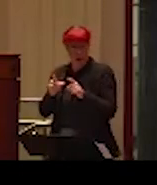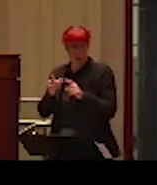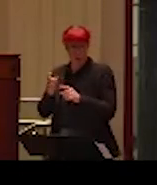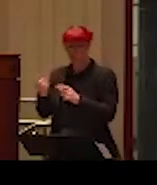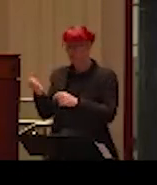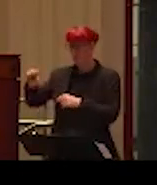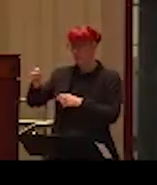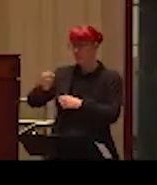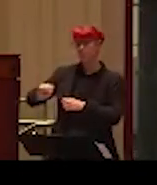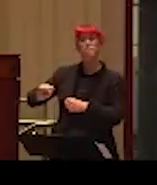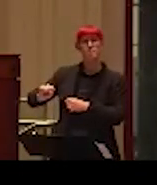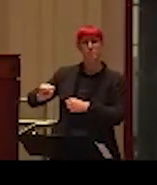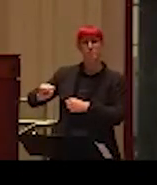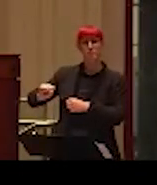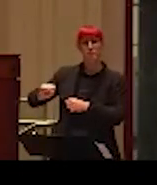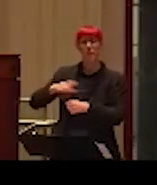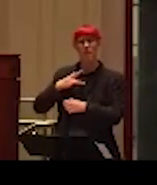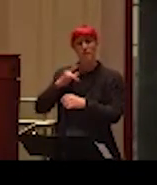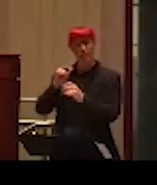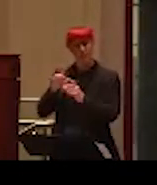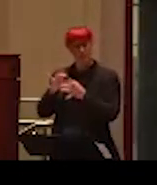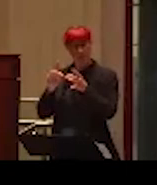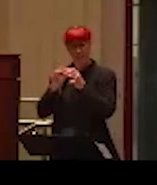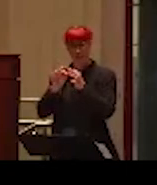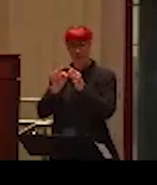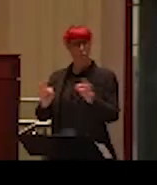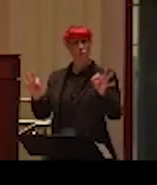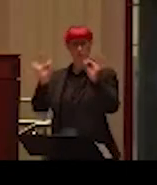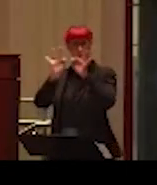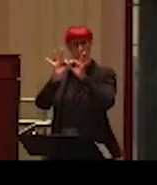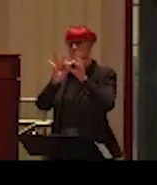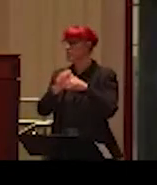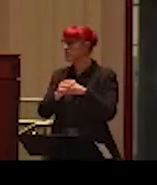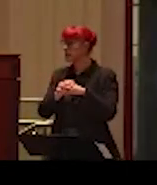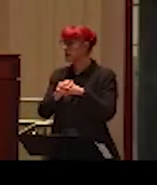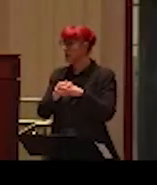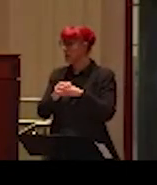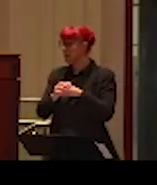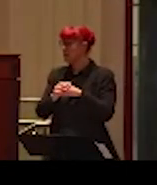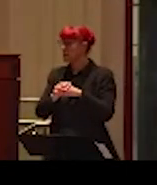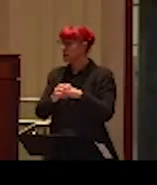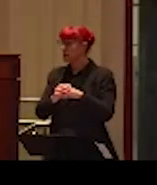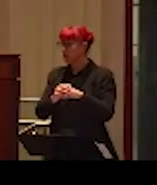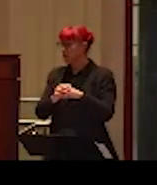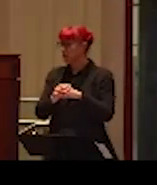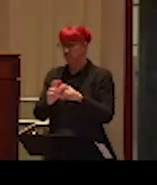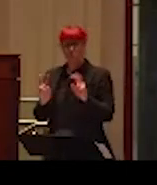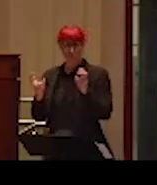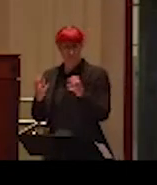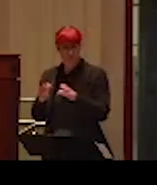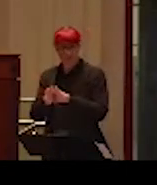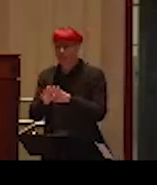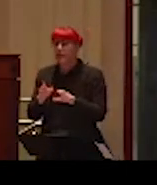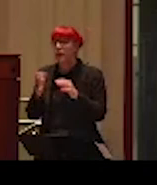it a very powerful message, and it sounds great. The only thing is there is this complication that it seems